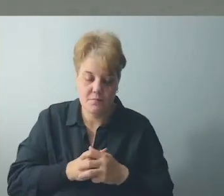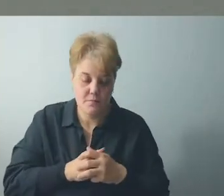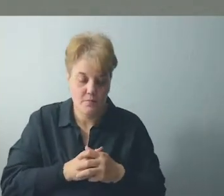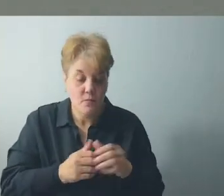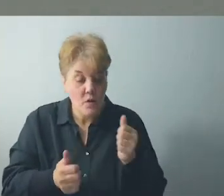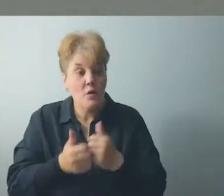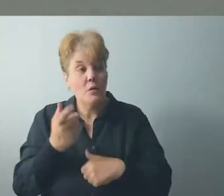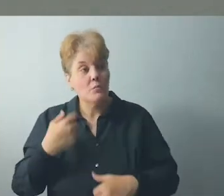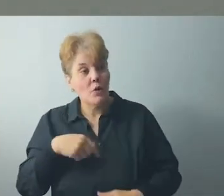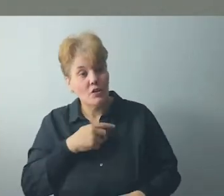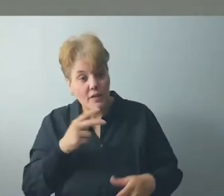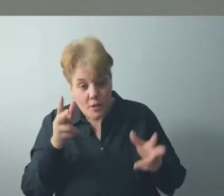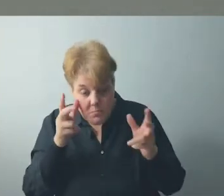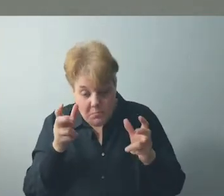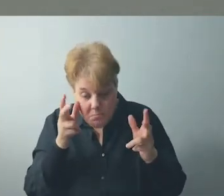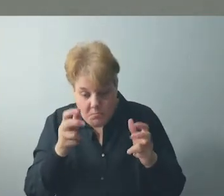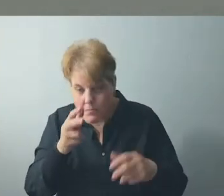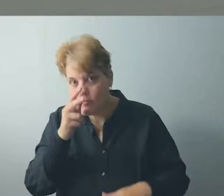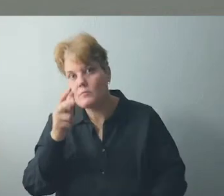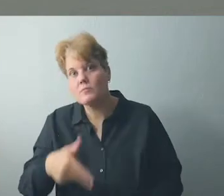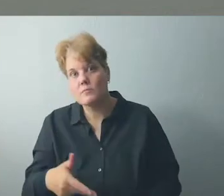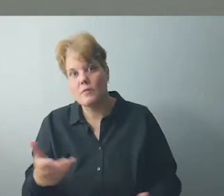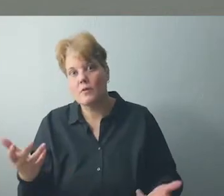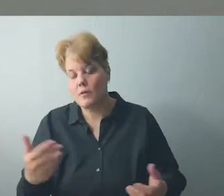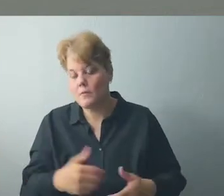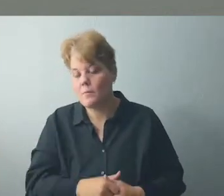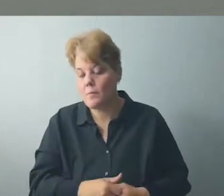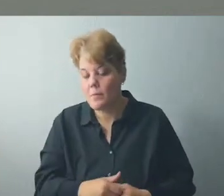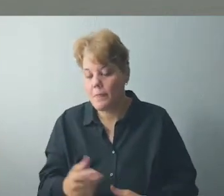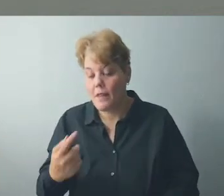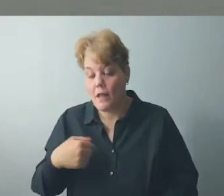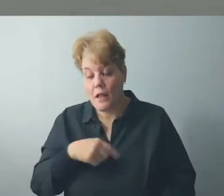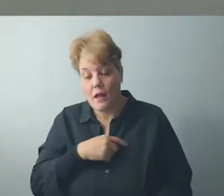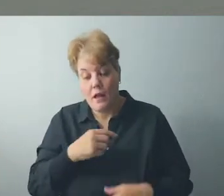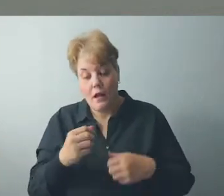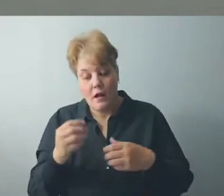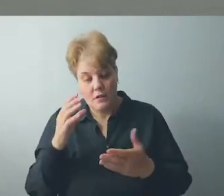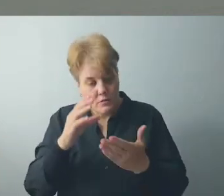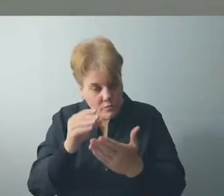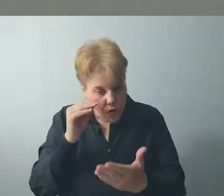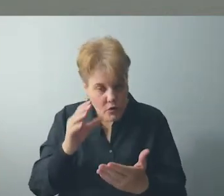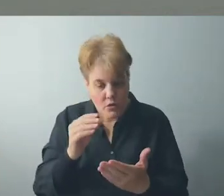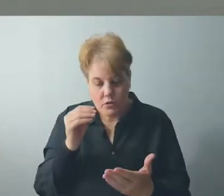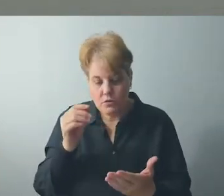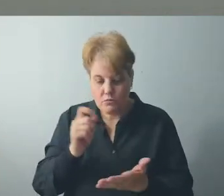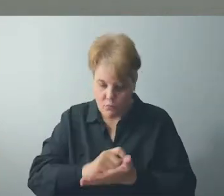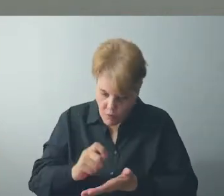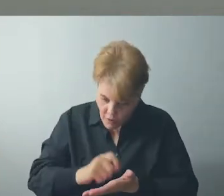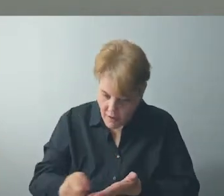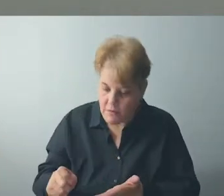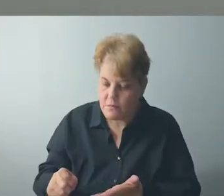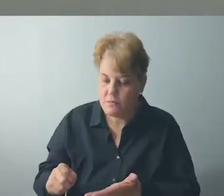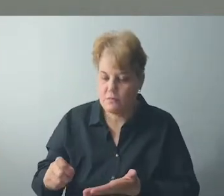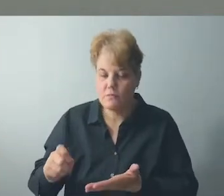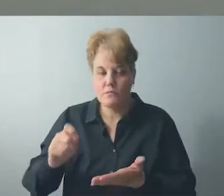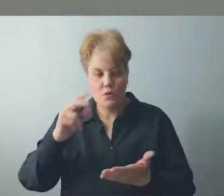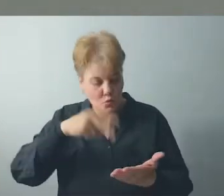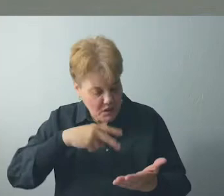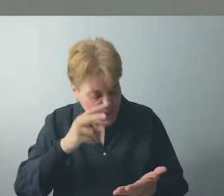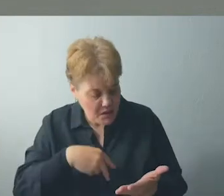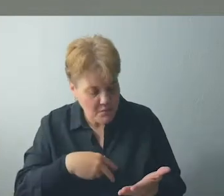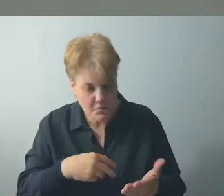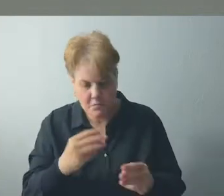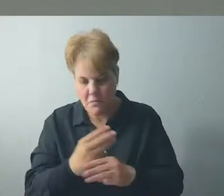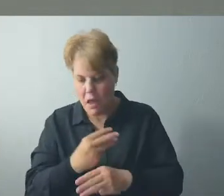we don't have courses in how to listen. We learn how to speak, learn how to write, we learn how to do various things, but we